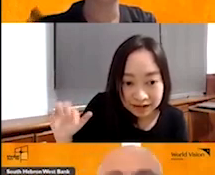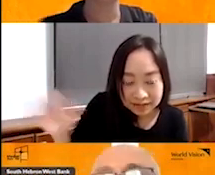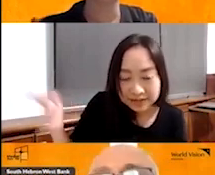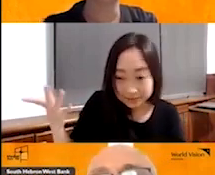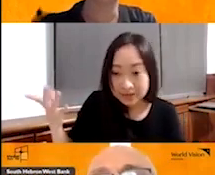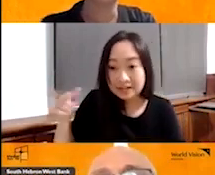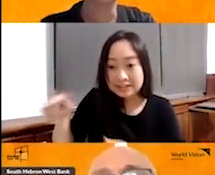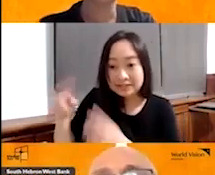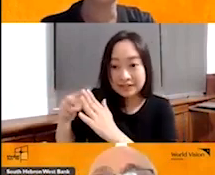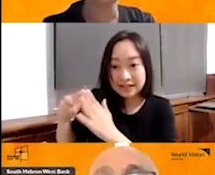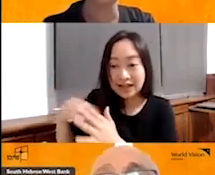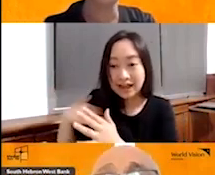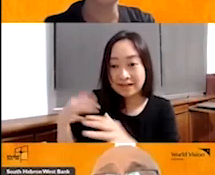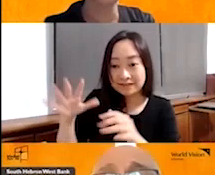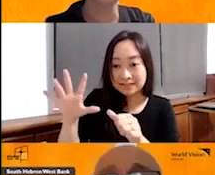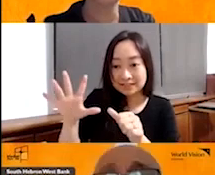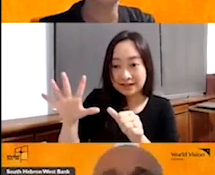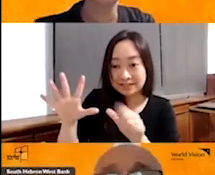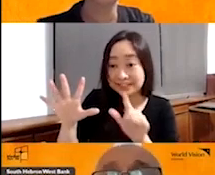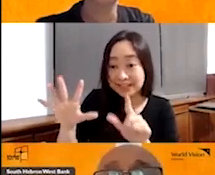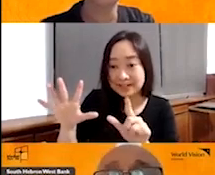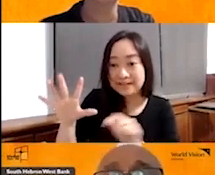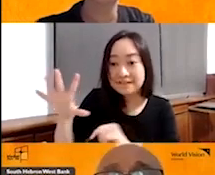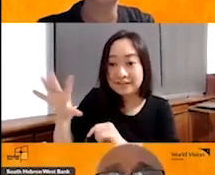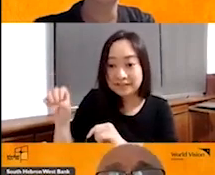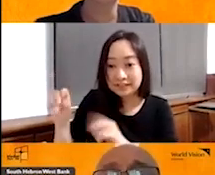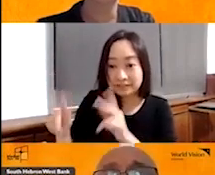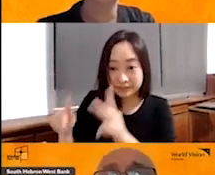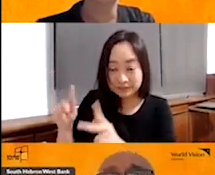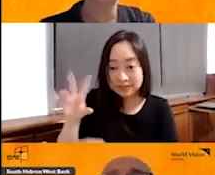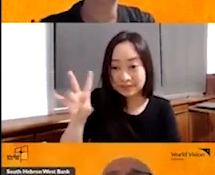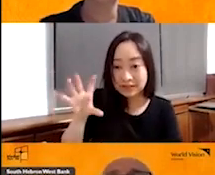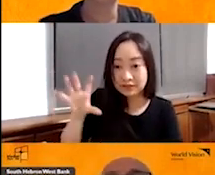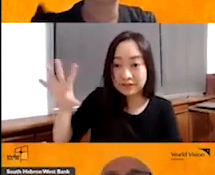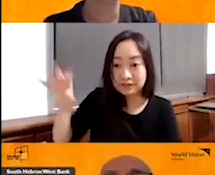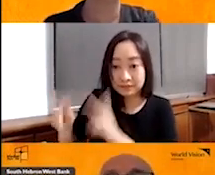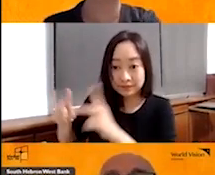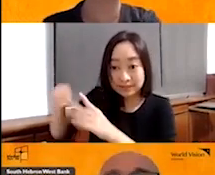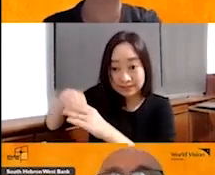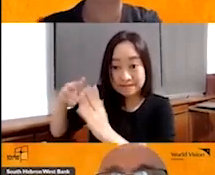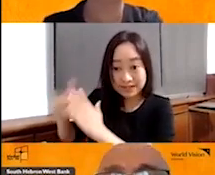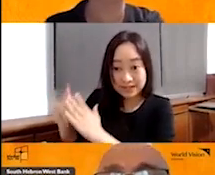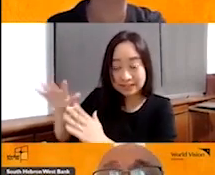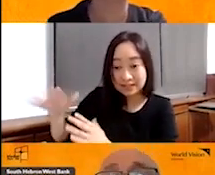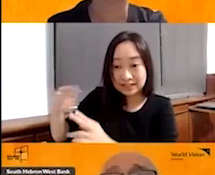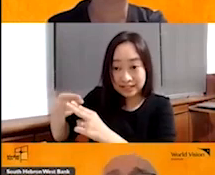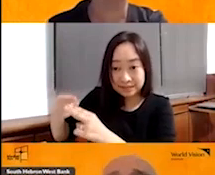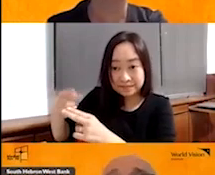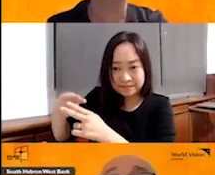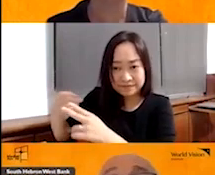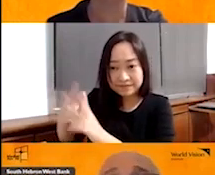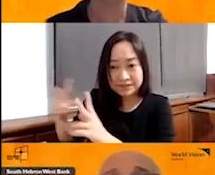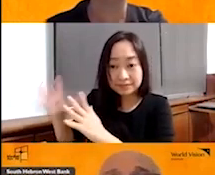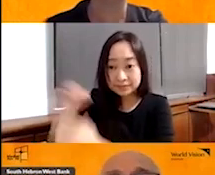have around 750 people, according with the information I have received. But the houses are really spread